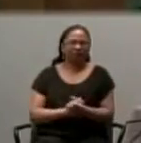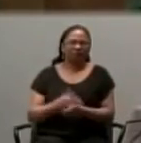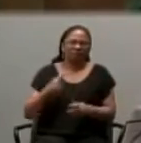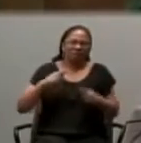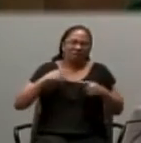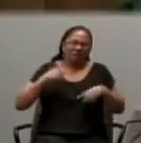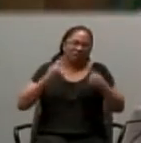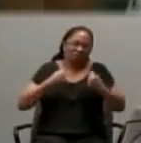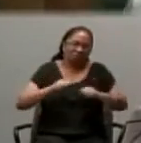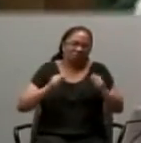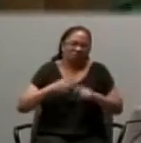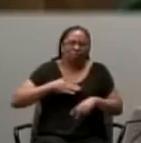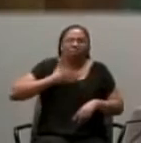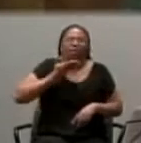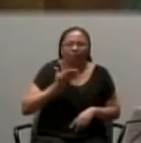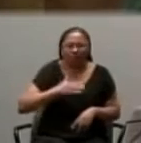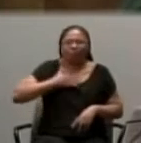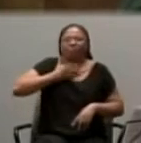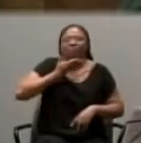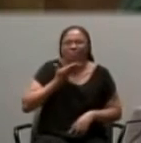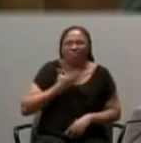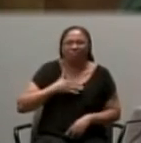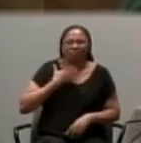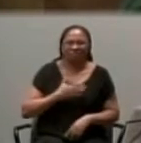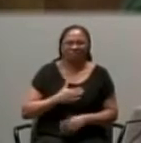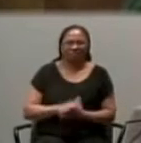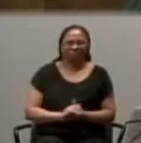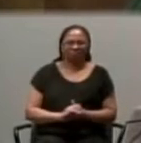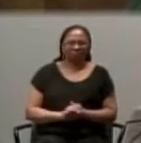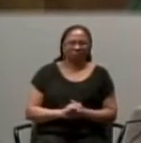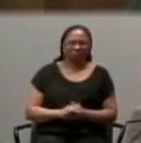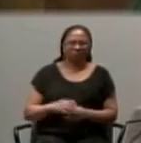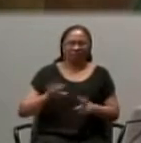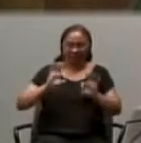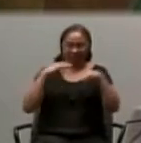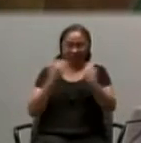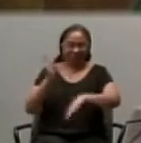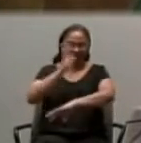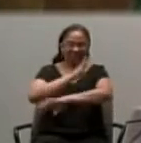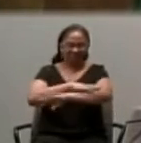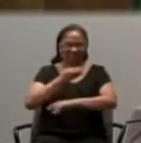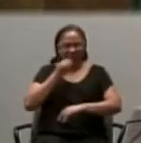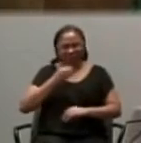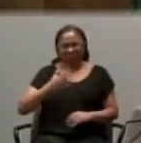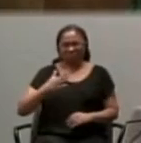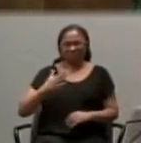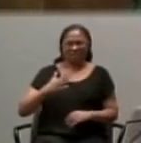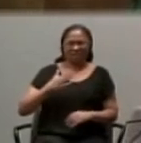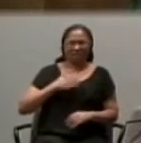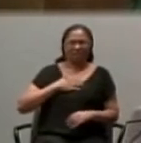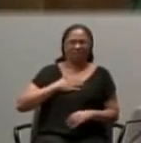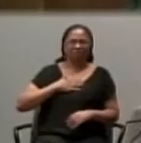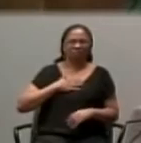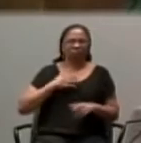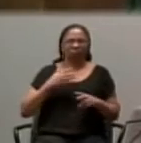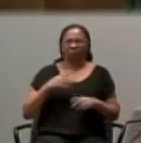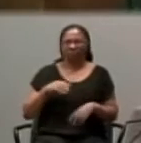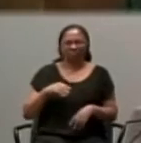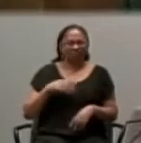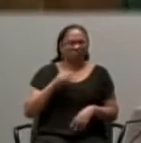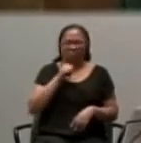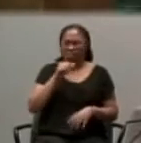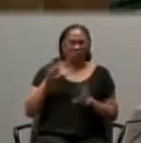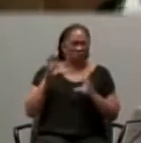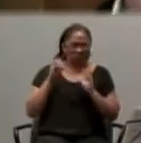couple of times to throw up the spinach at the dining table to get the point across to my parents. I am not eating this.